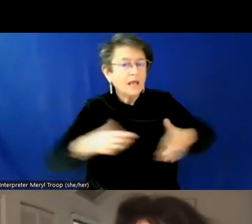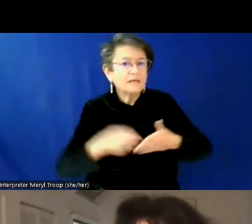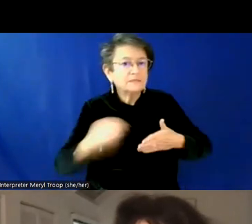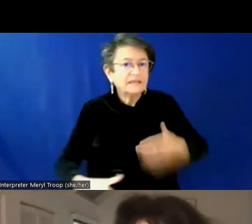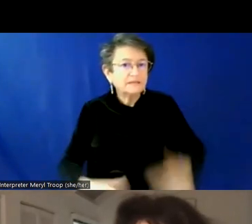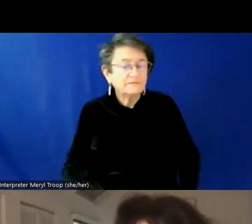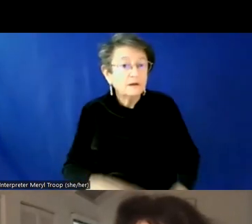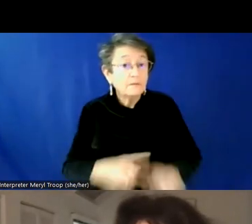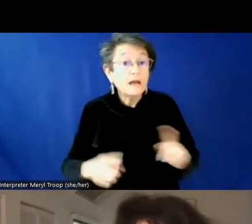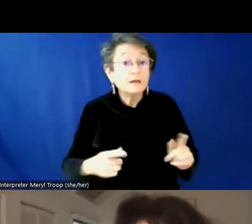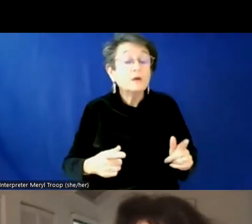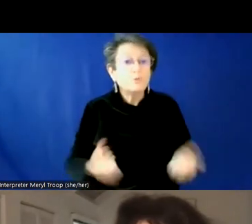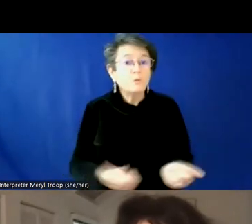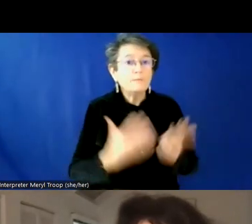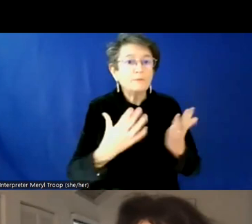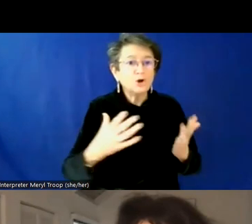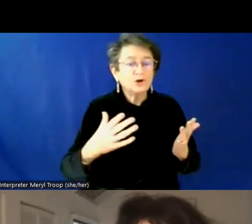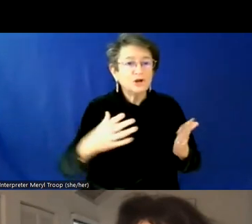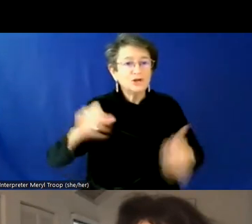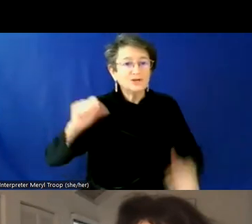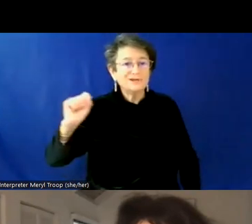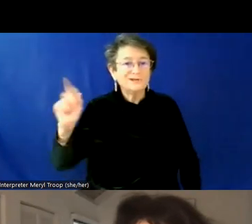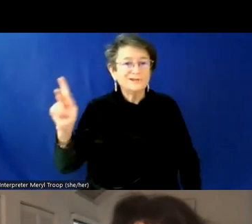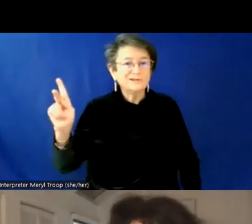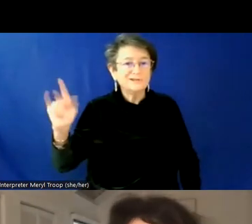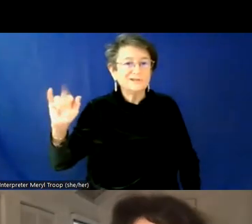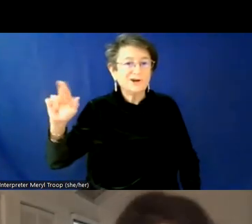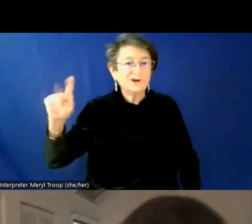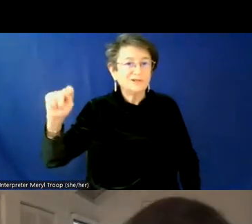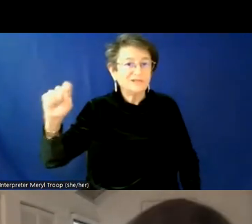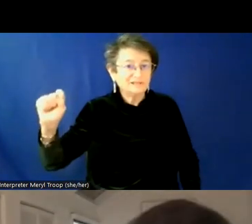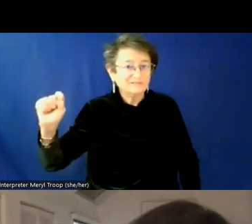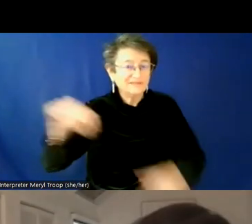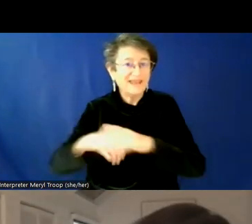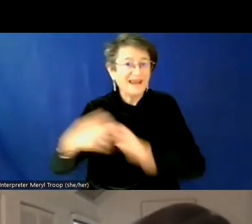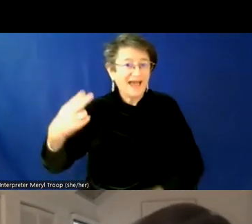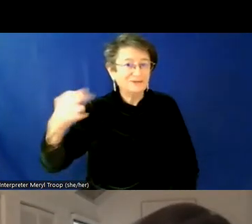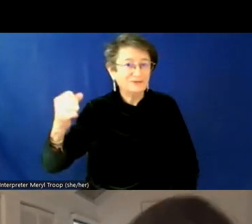and, and house sit-ins, uh, in, in the high school hallways. that, that was always kind of, uh,